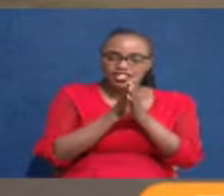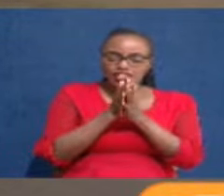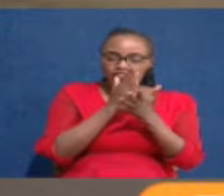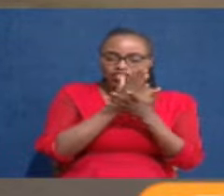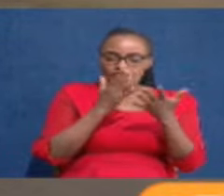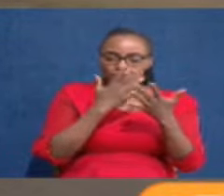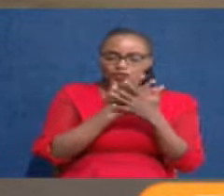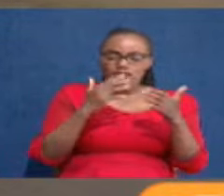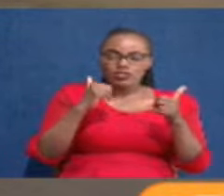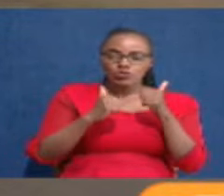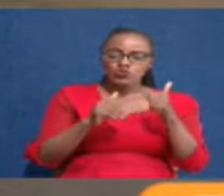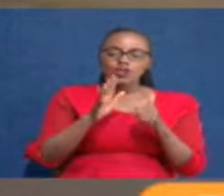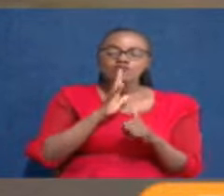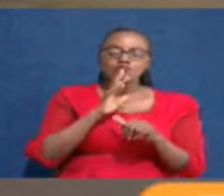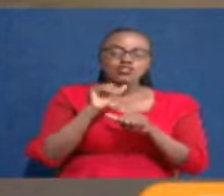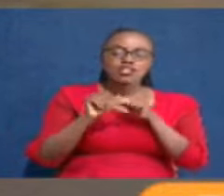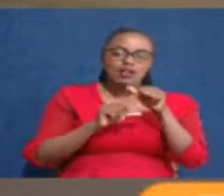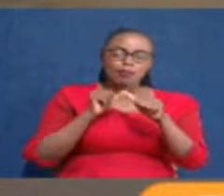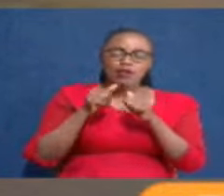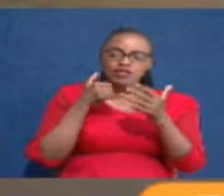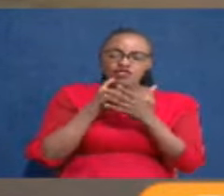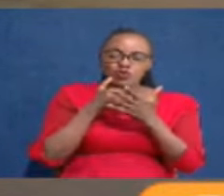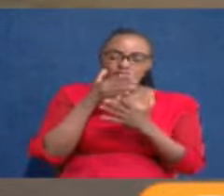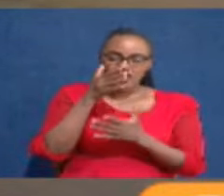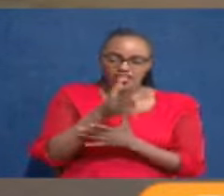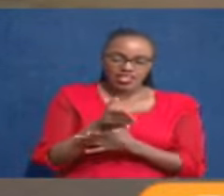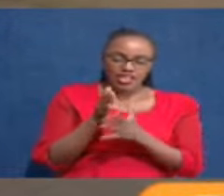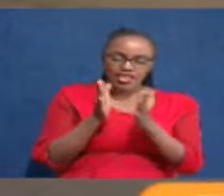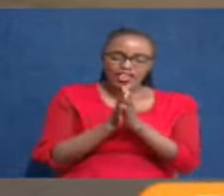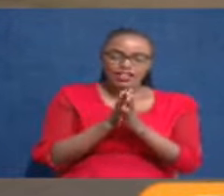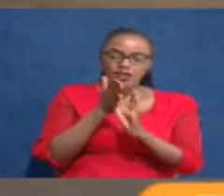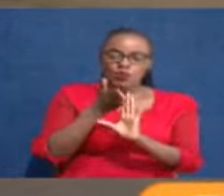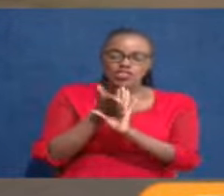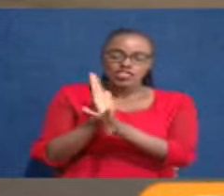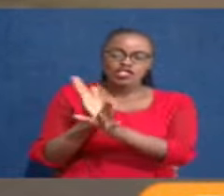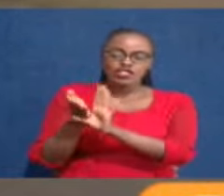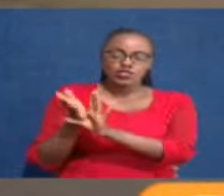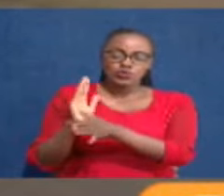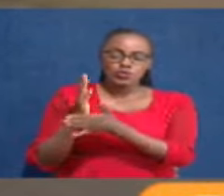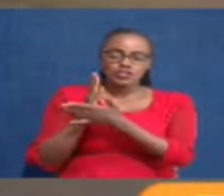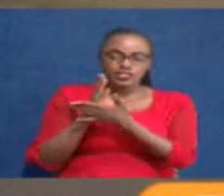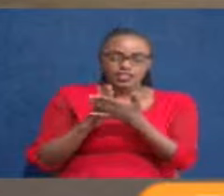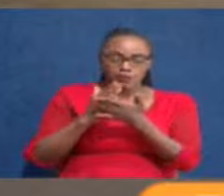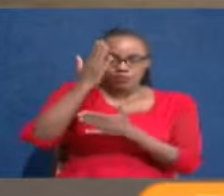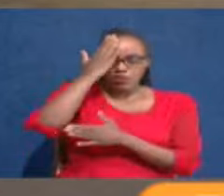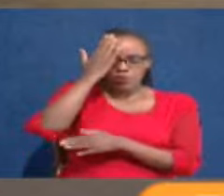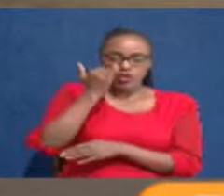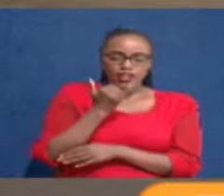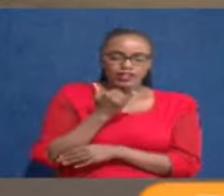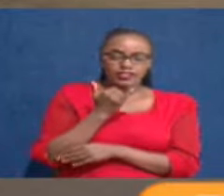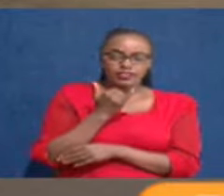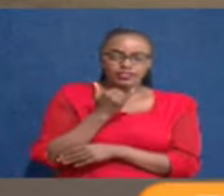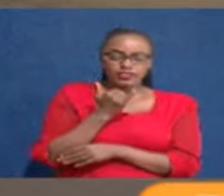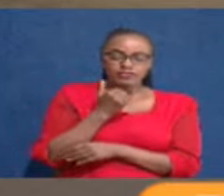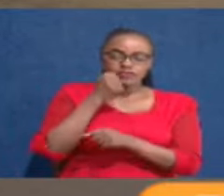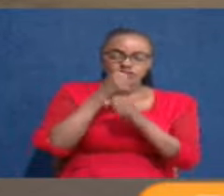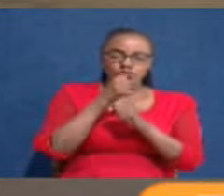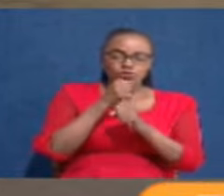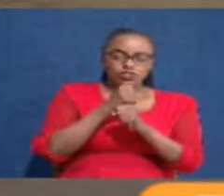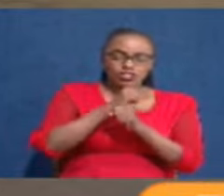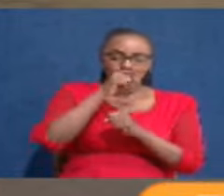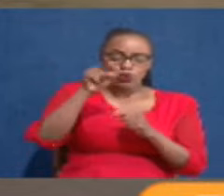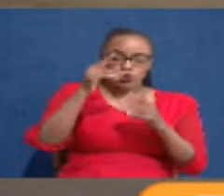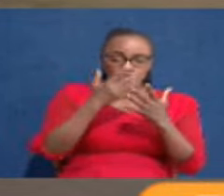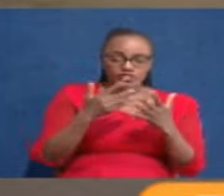the members of parliament were talking, there even threats of, oh, we'll withdraw some of the funding from the judiciary because of doing the right